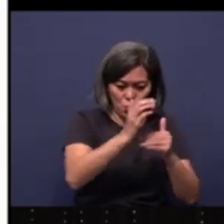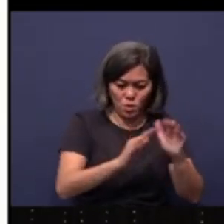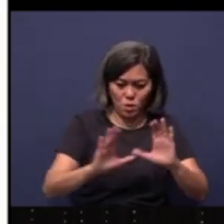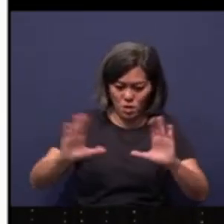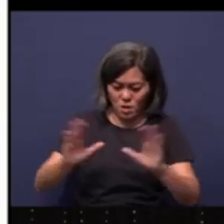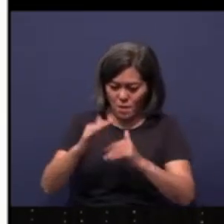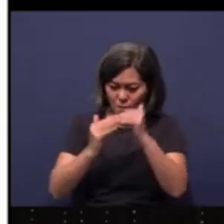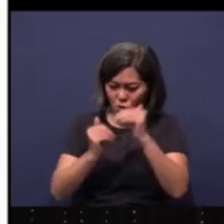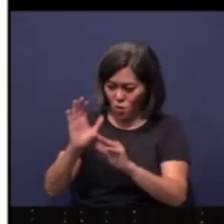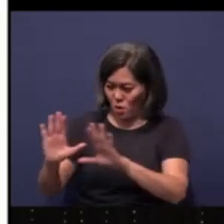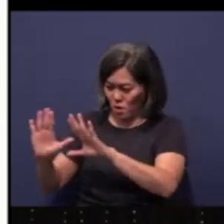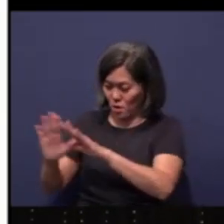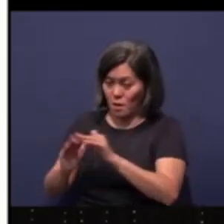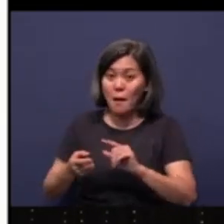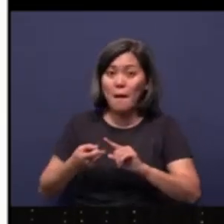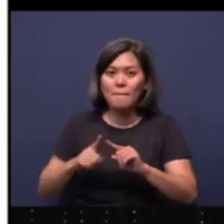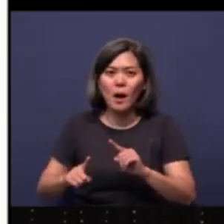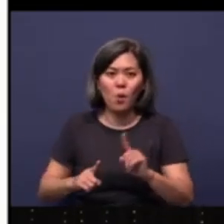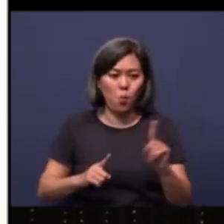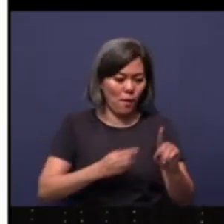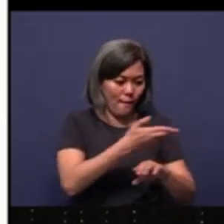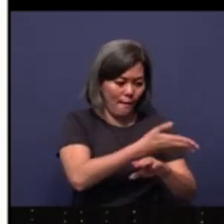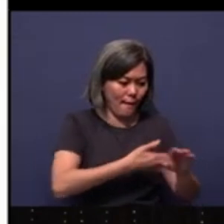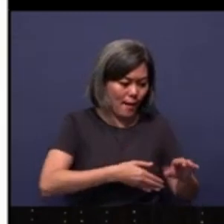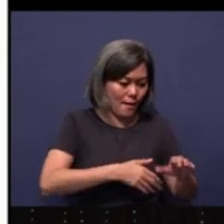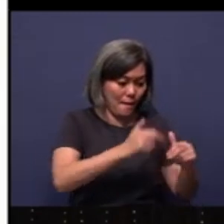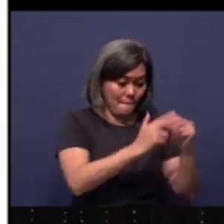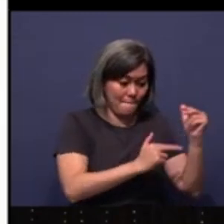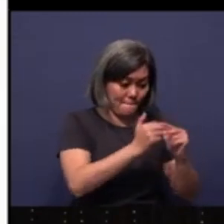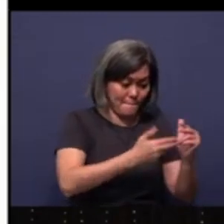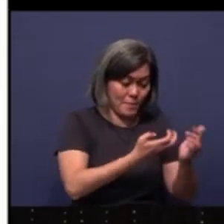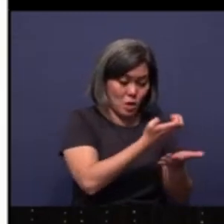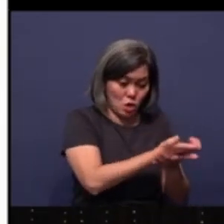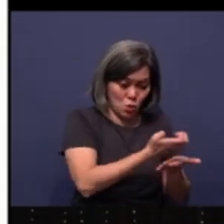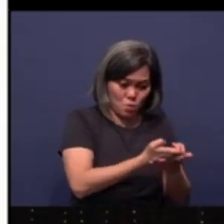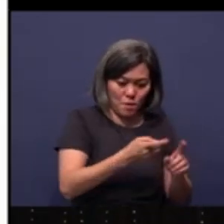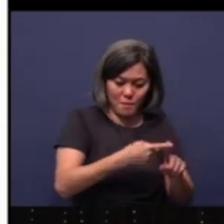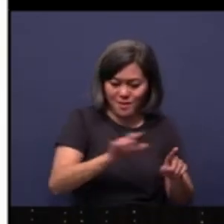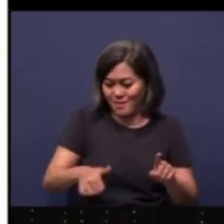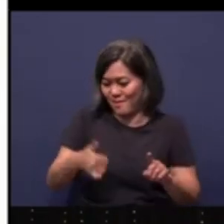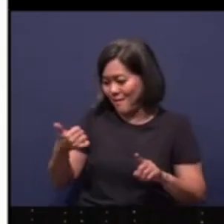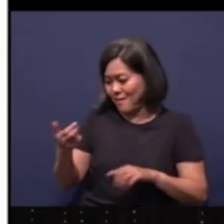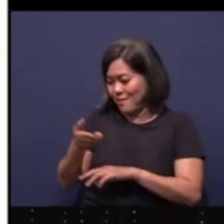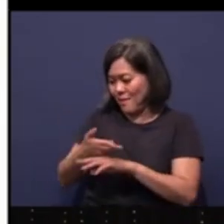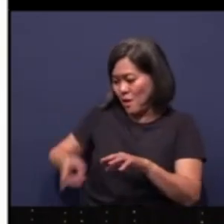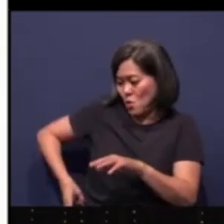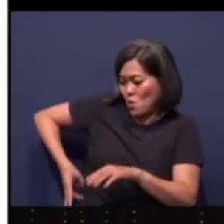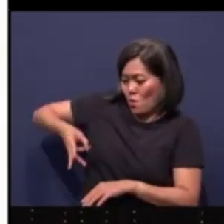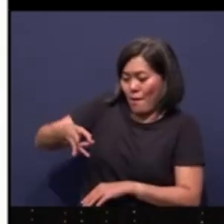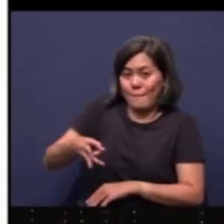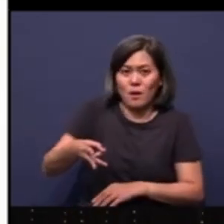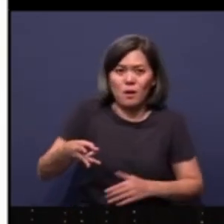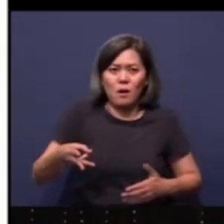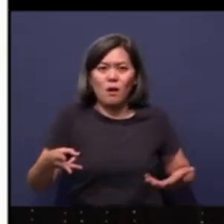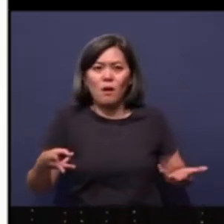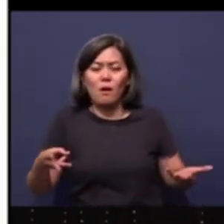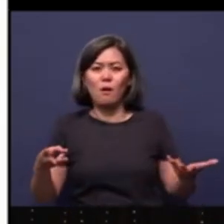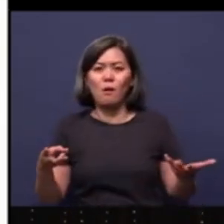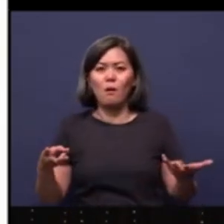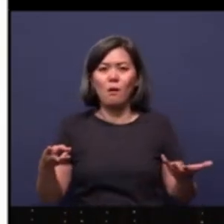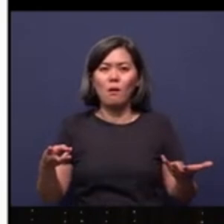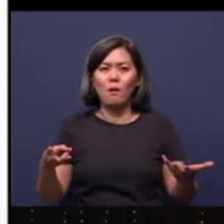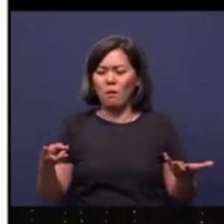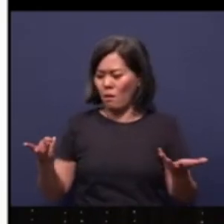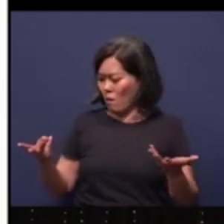was a building equipment, but the other hand was a weapon of defense because they had trouble. Those hands were